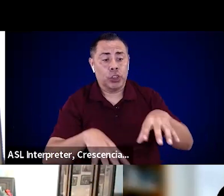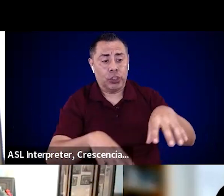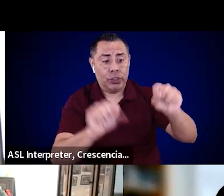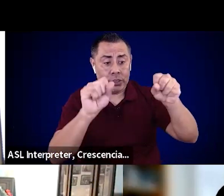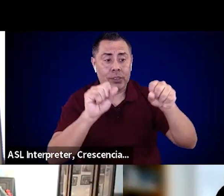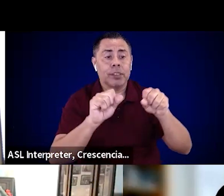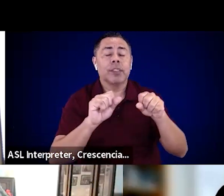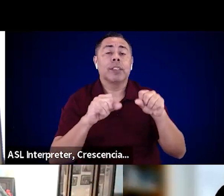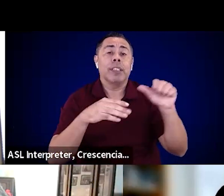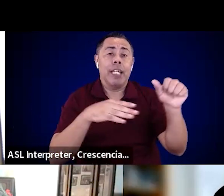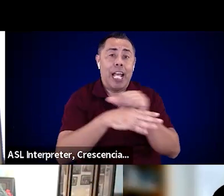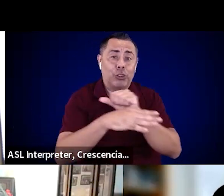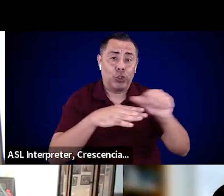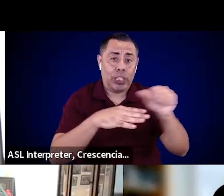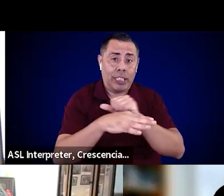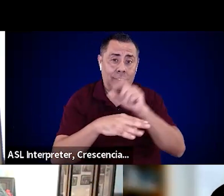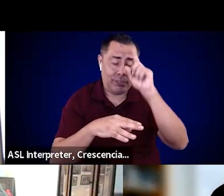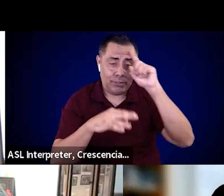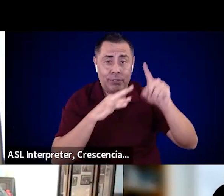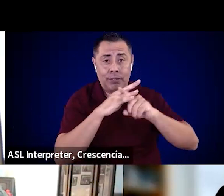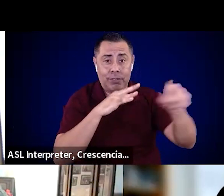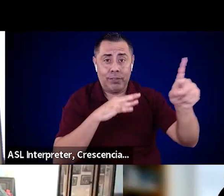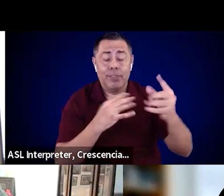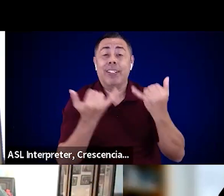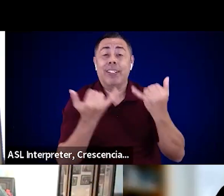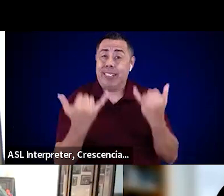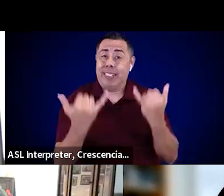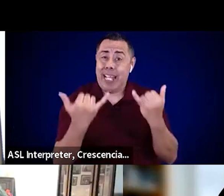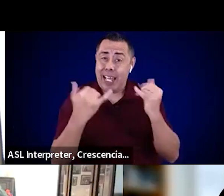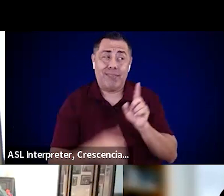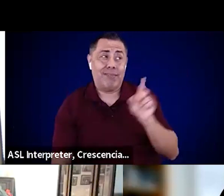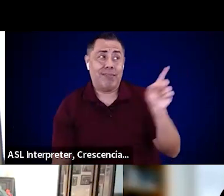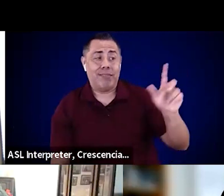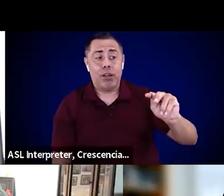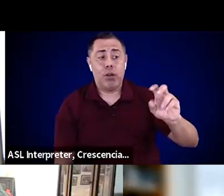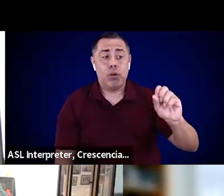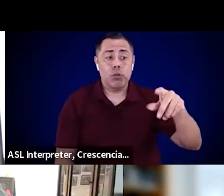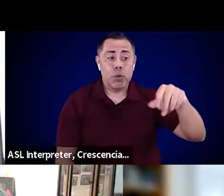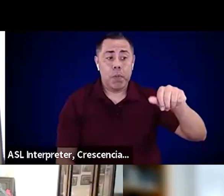Topanga, and we would really like to see that expand county wide.